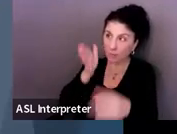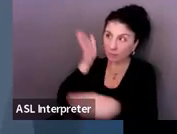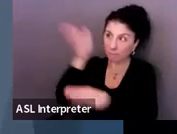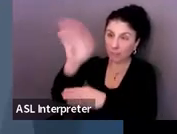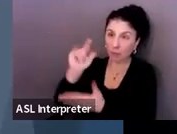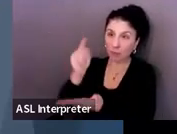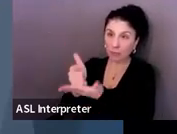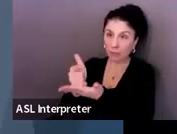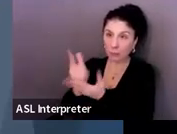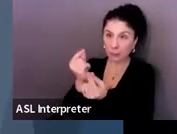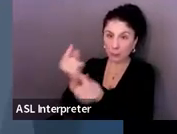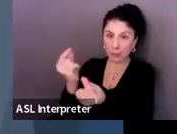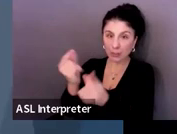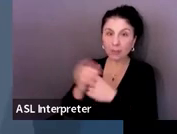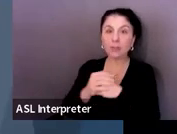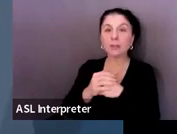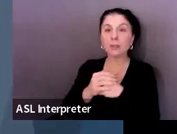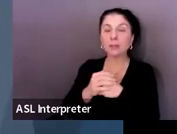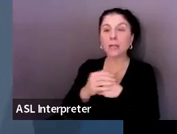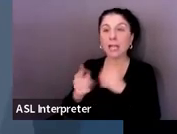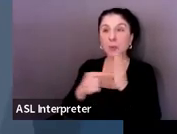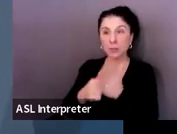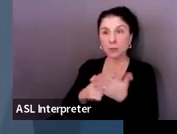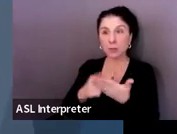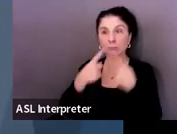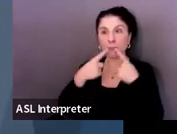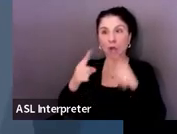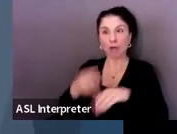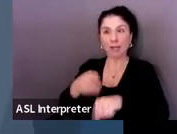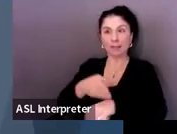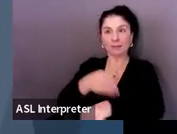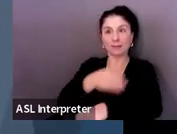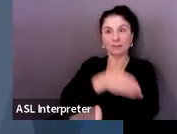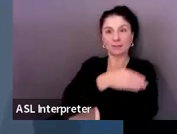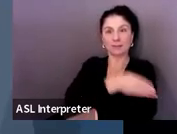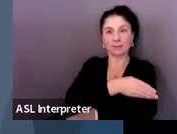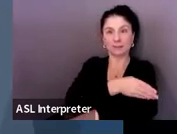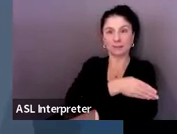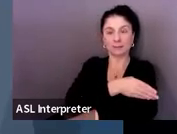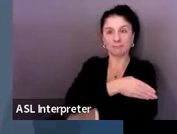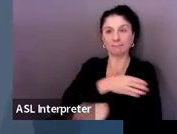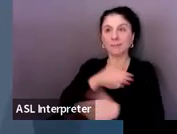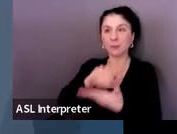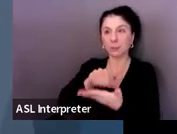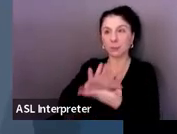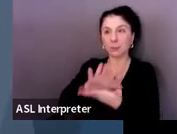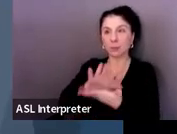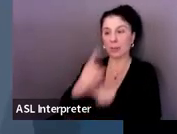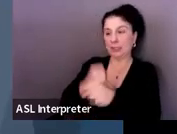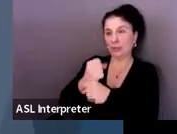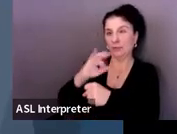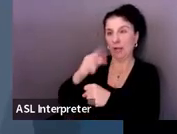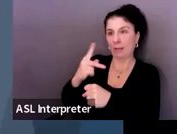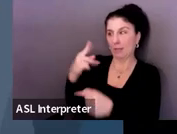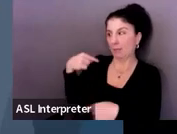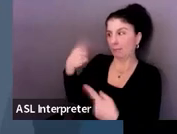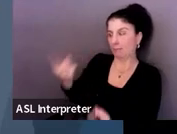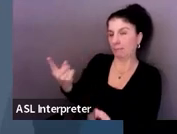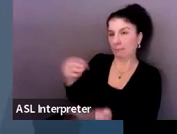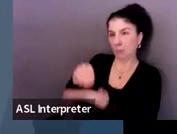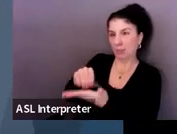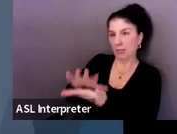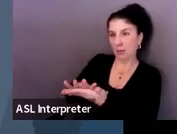and it's able to show movement when previous years are left on the IEP. But these transition